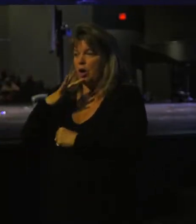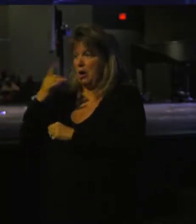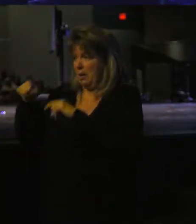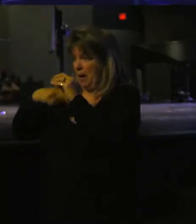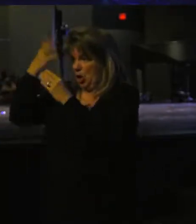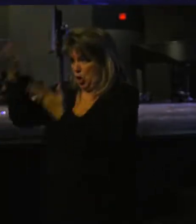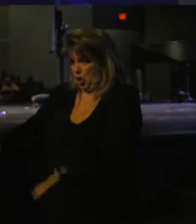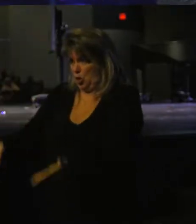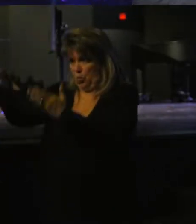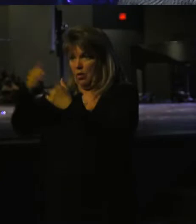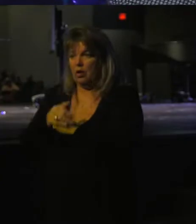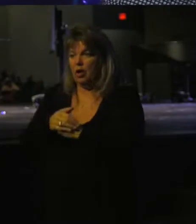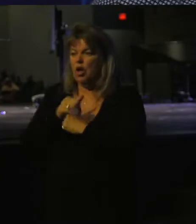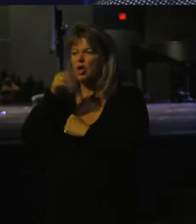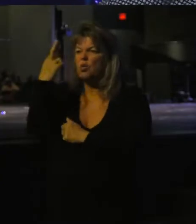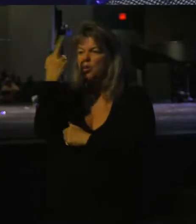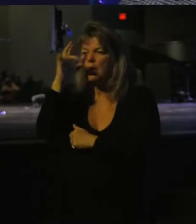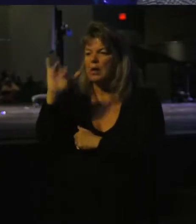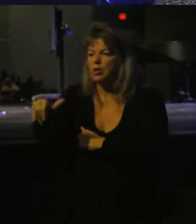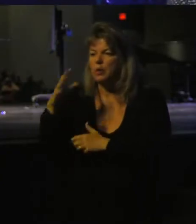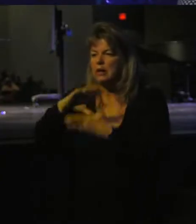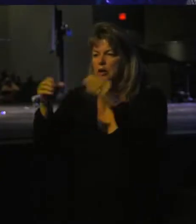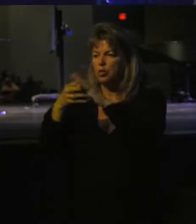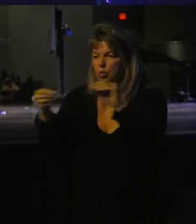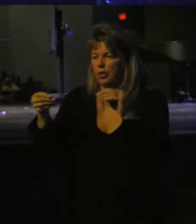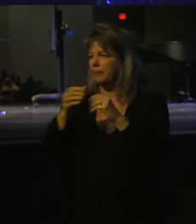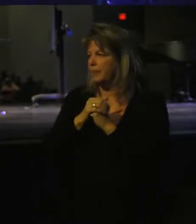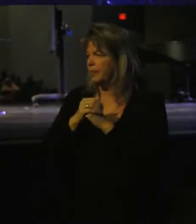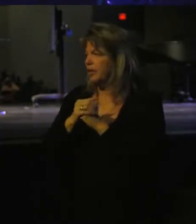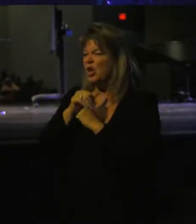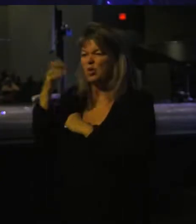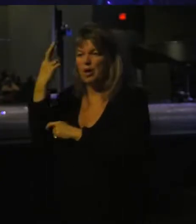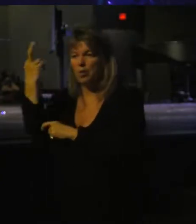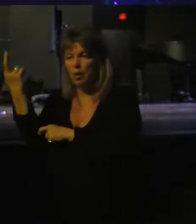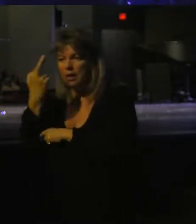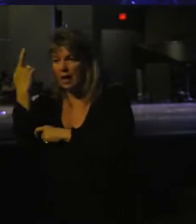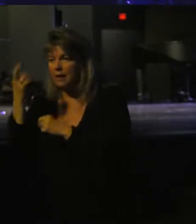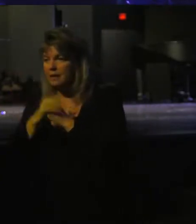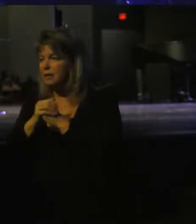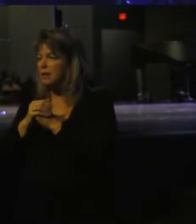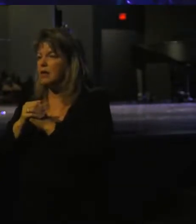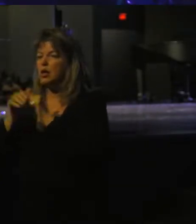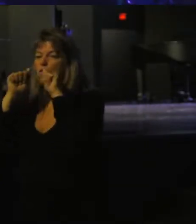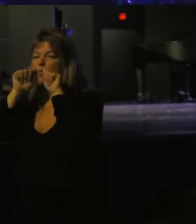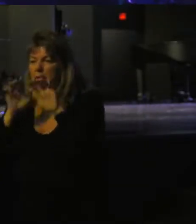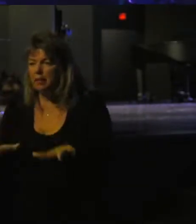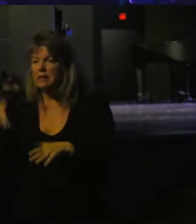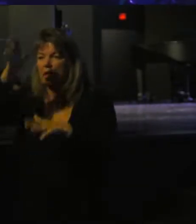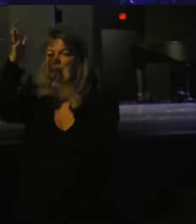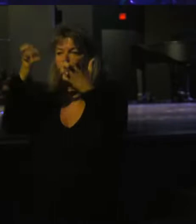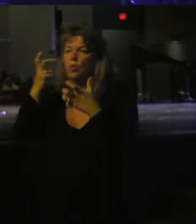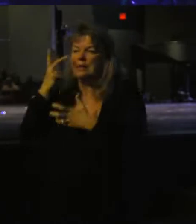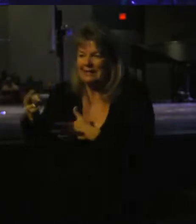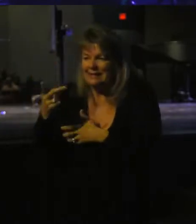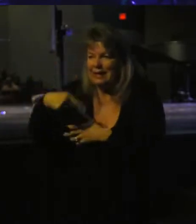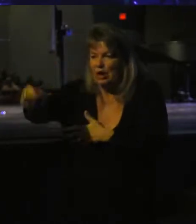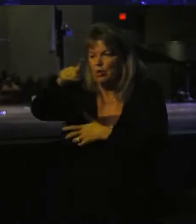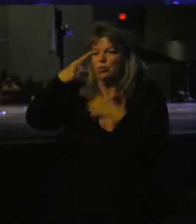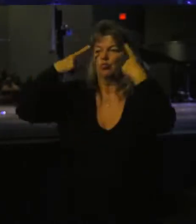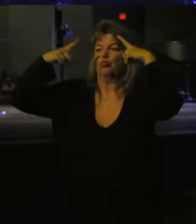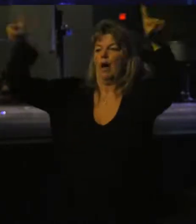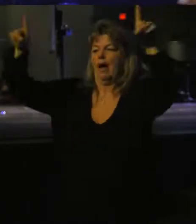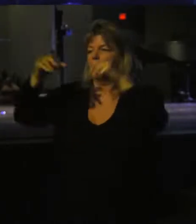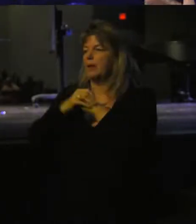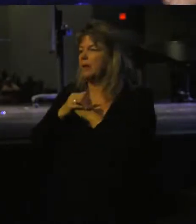you. You didn't even know you were in this story. You didn't even know it, but you were. You're being blessed. God wants to see you triumph.